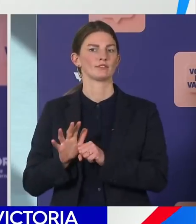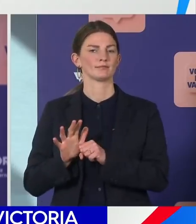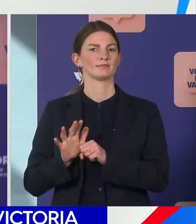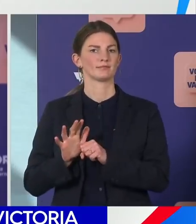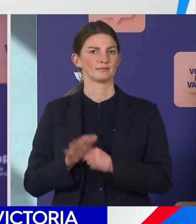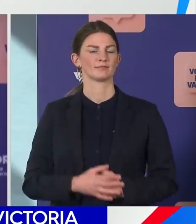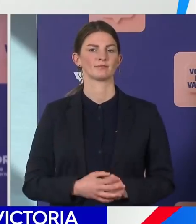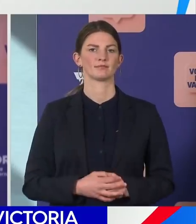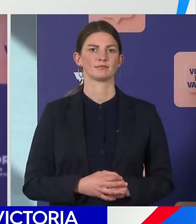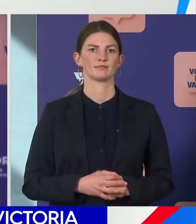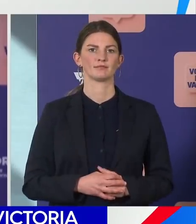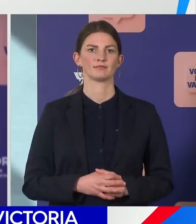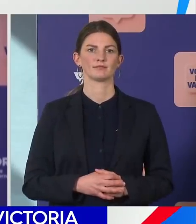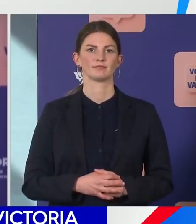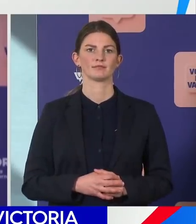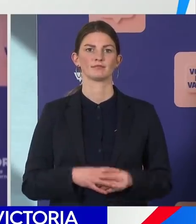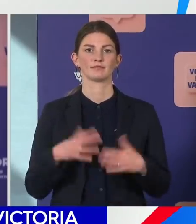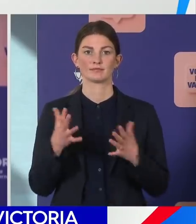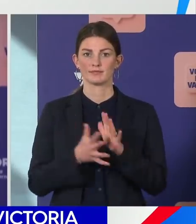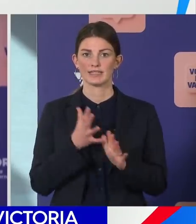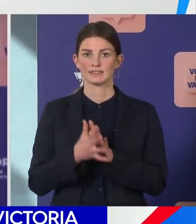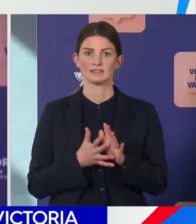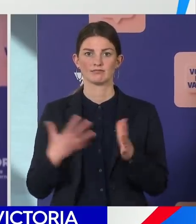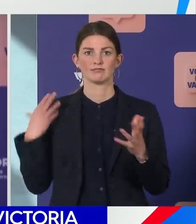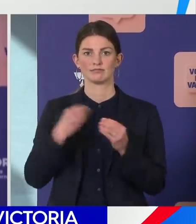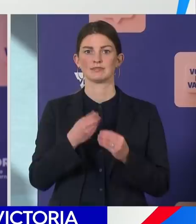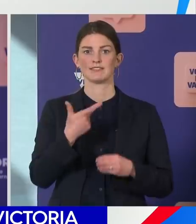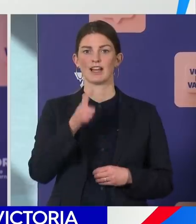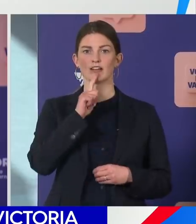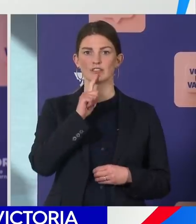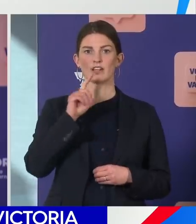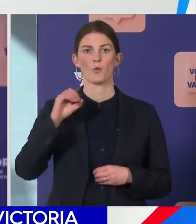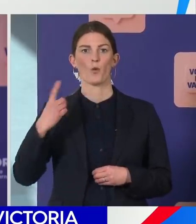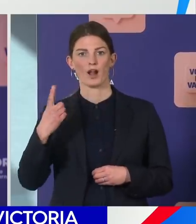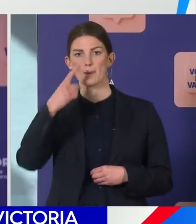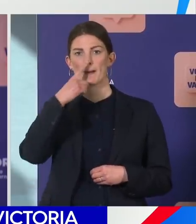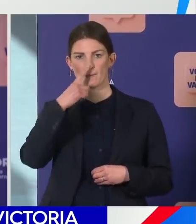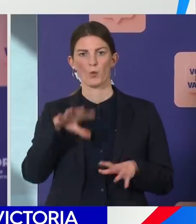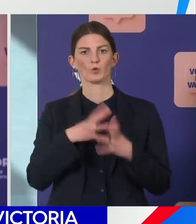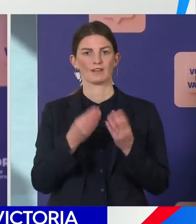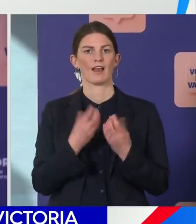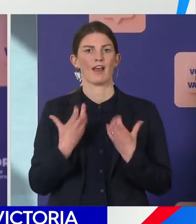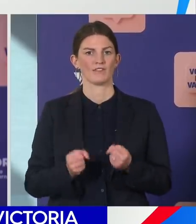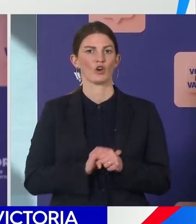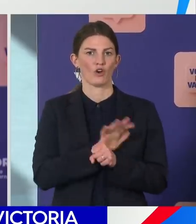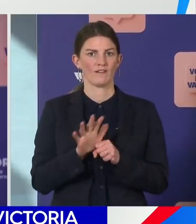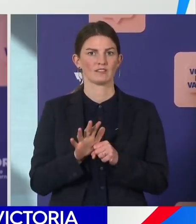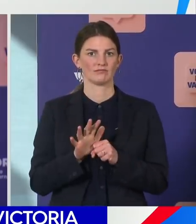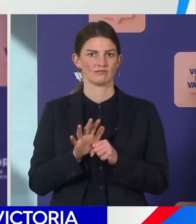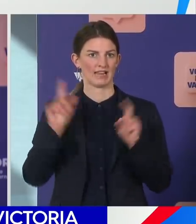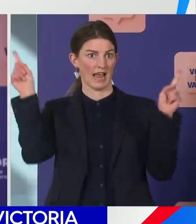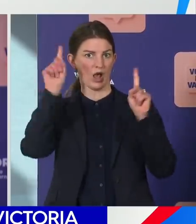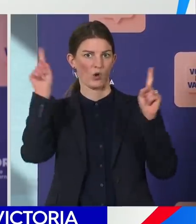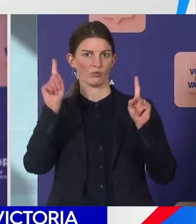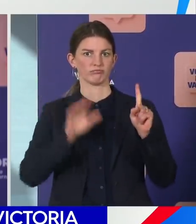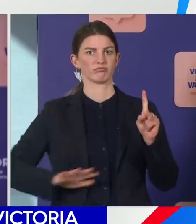and this takes us to 701 active cases of coronavirus in Victoria at the moment.